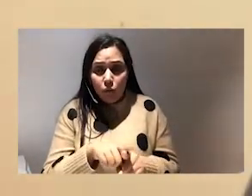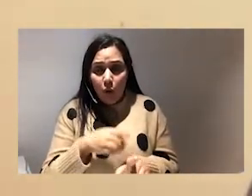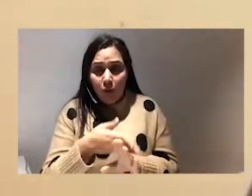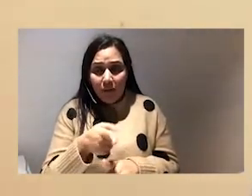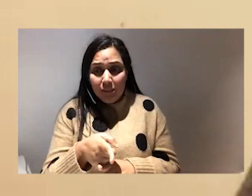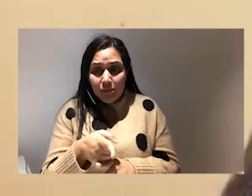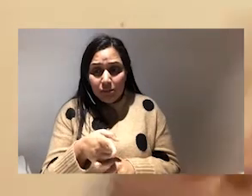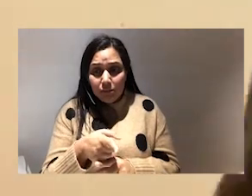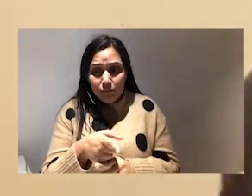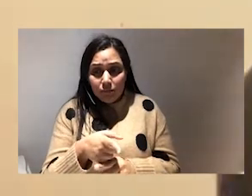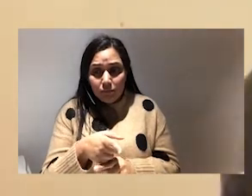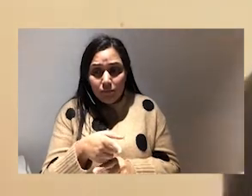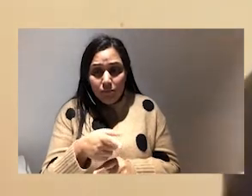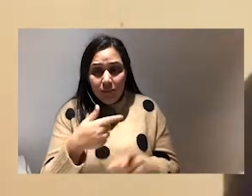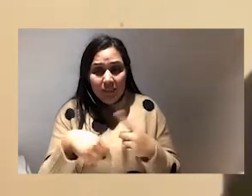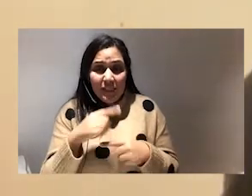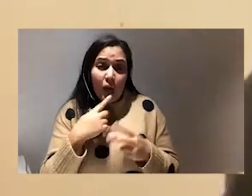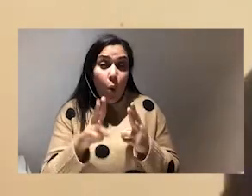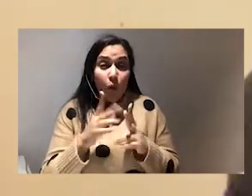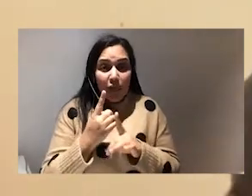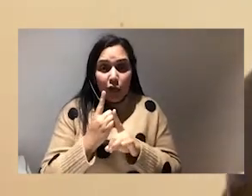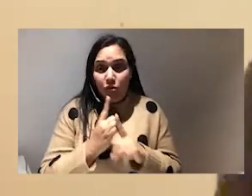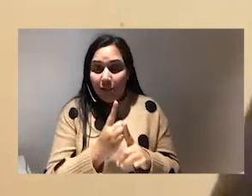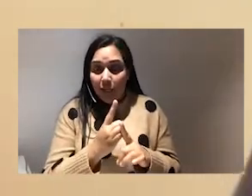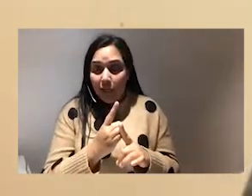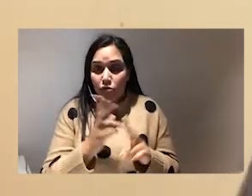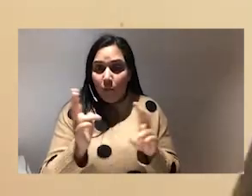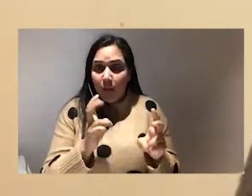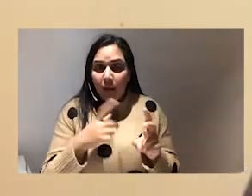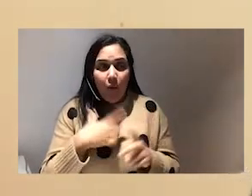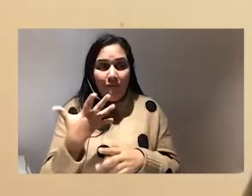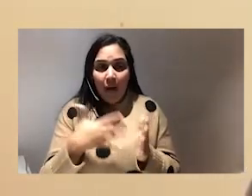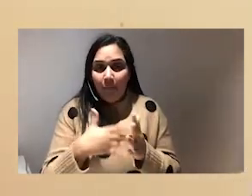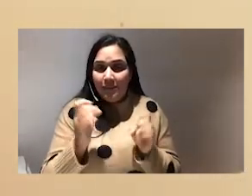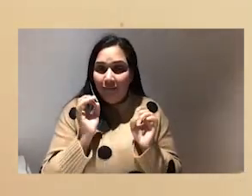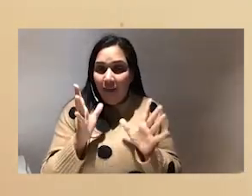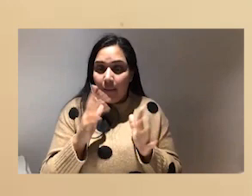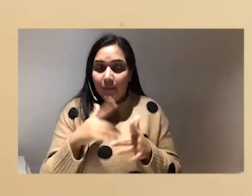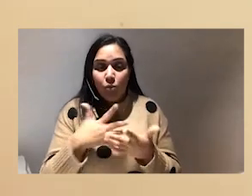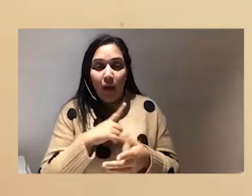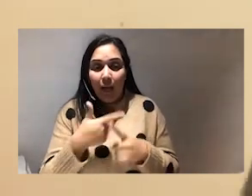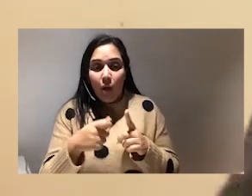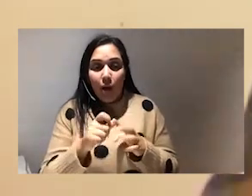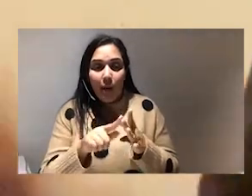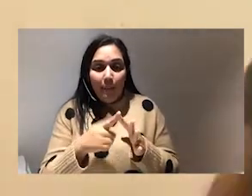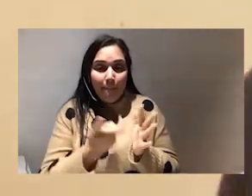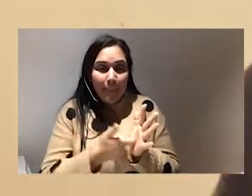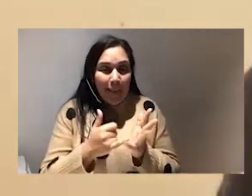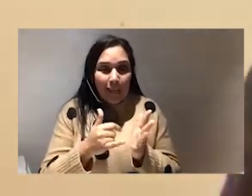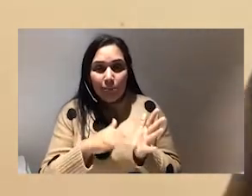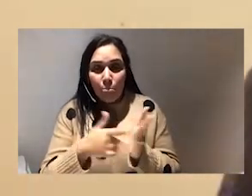five minutes of fame they know it's a trending topic to talk about we can talk about so then that's why you've got piers morgan and all of these malarkey people